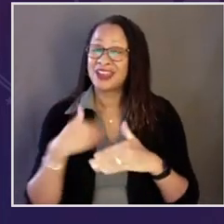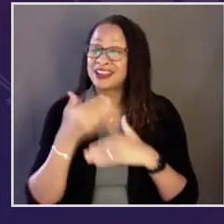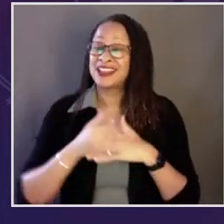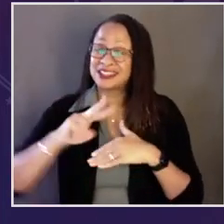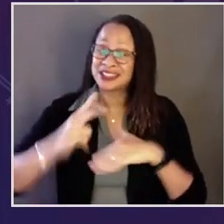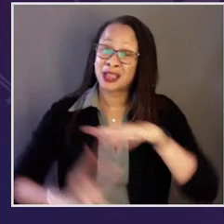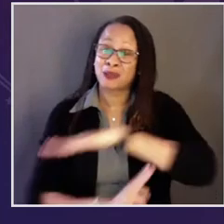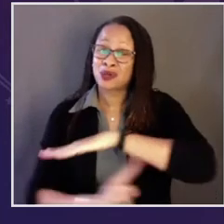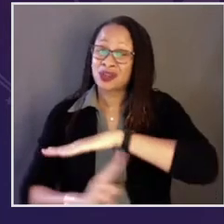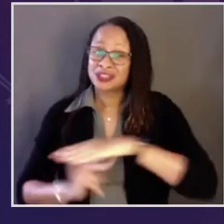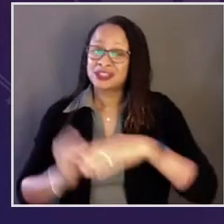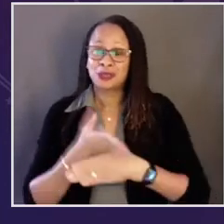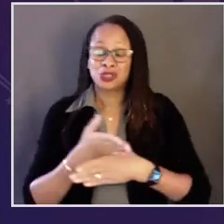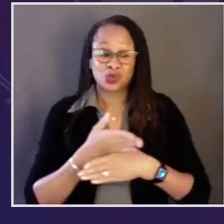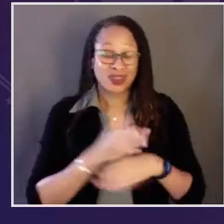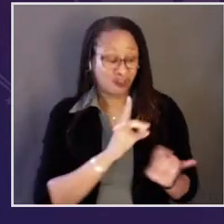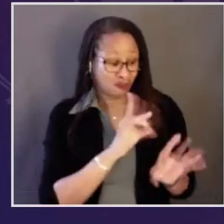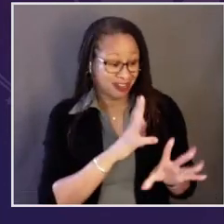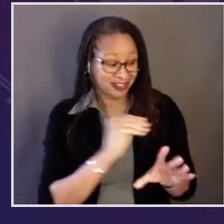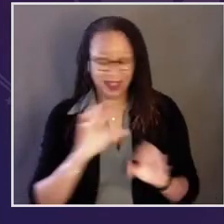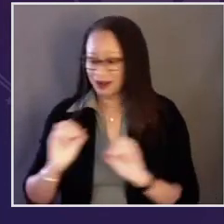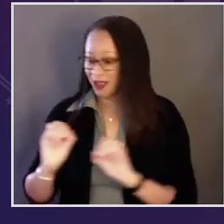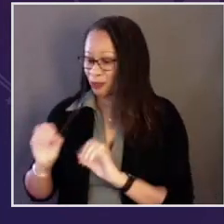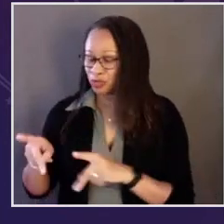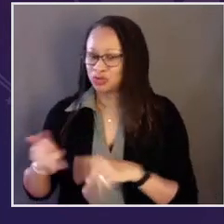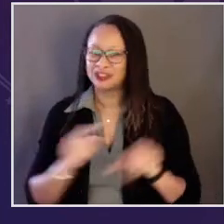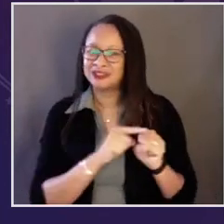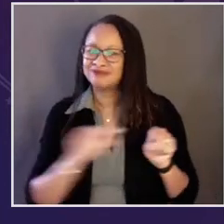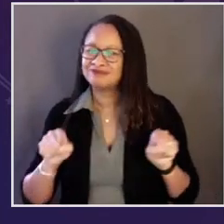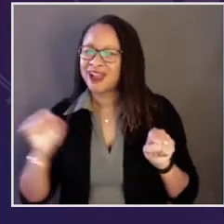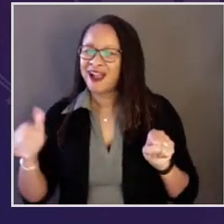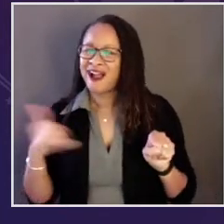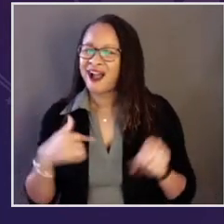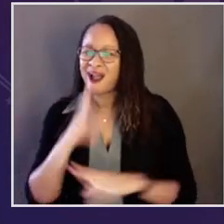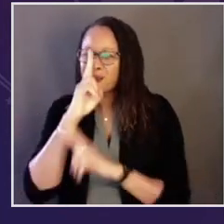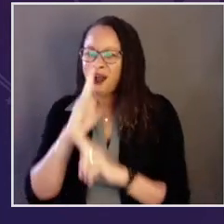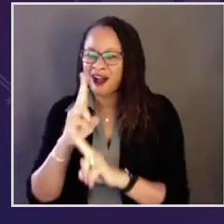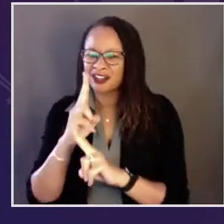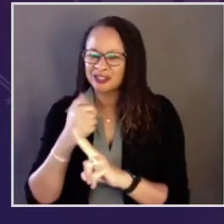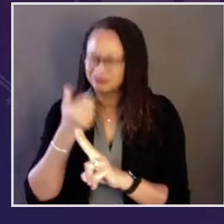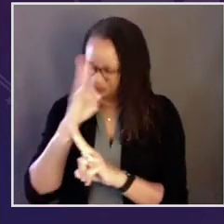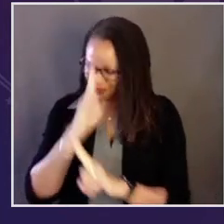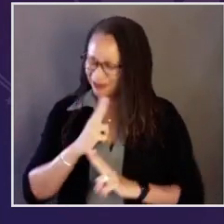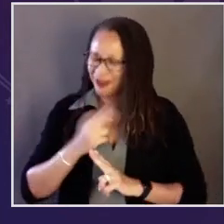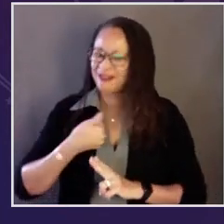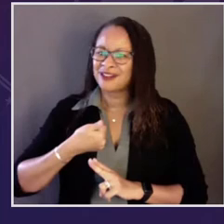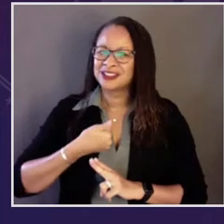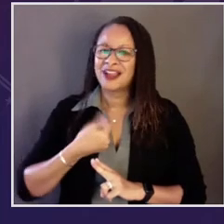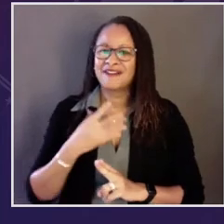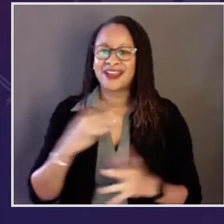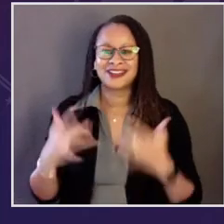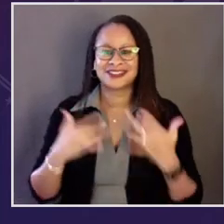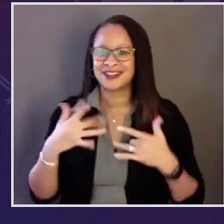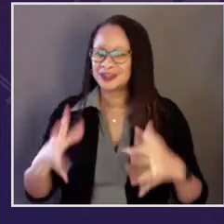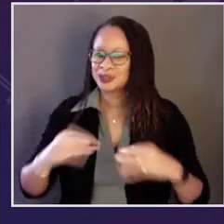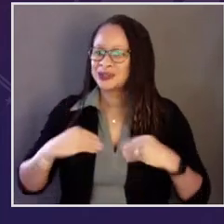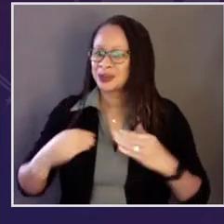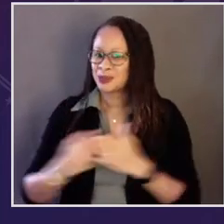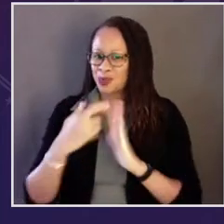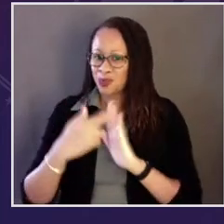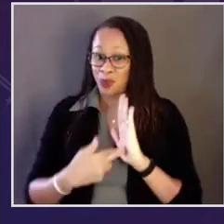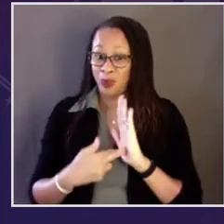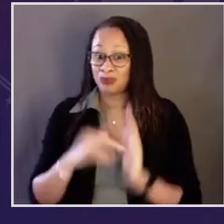Now, at the foot of yet another bridge between crisis and opportunity, I'm honored